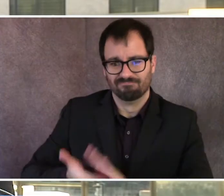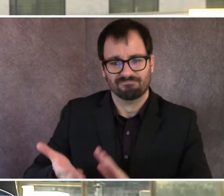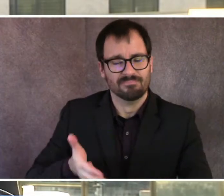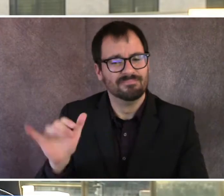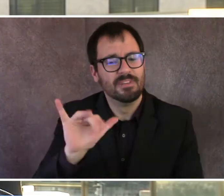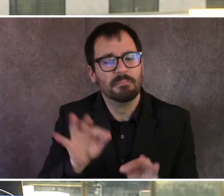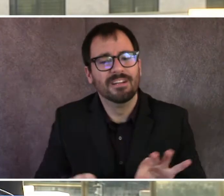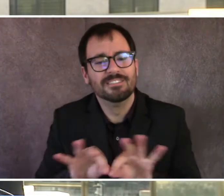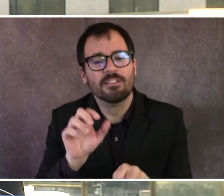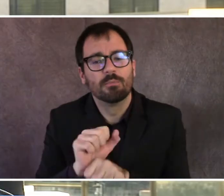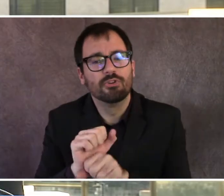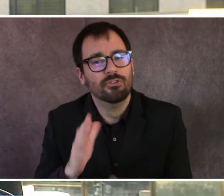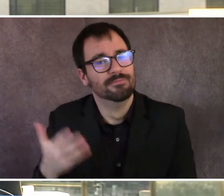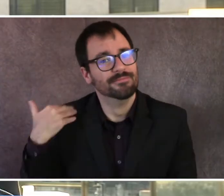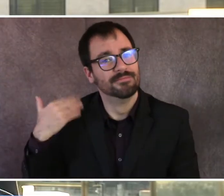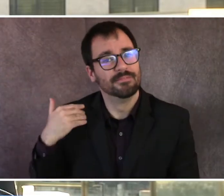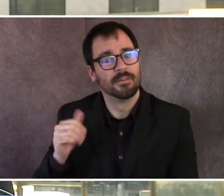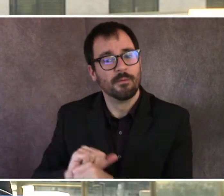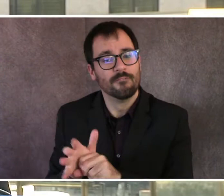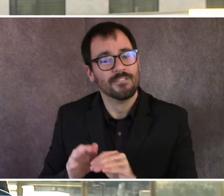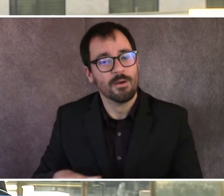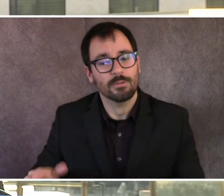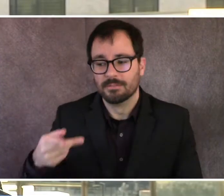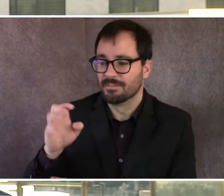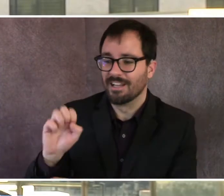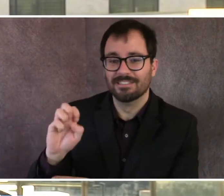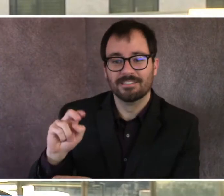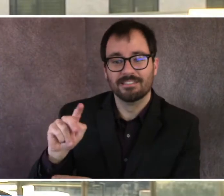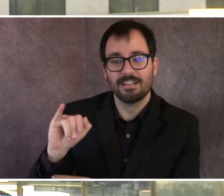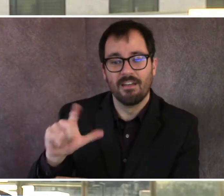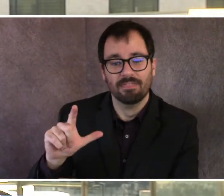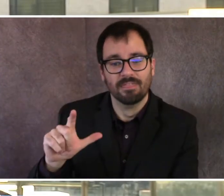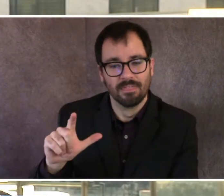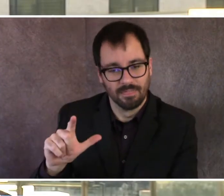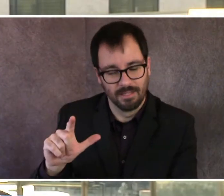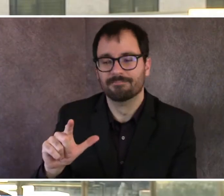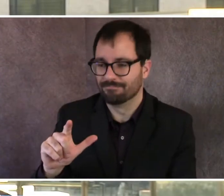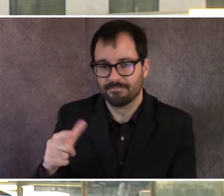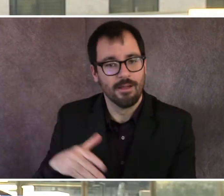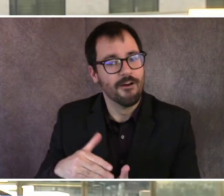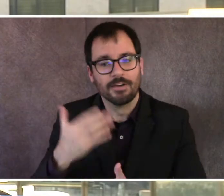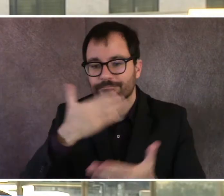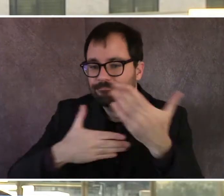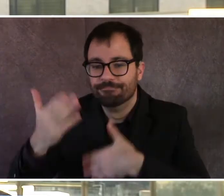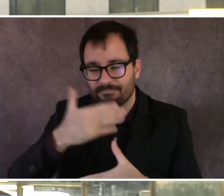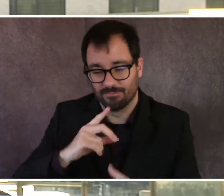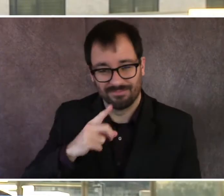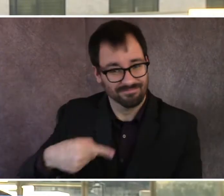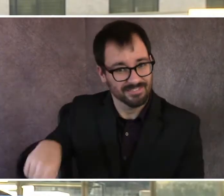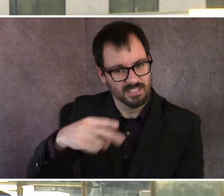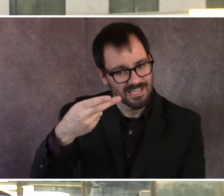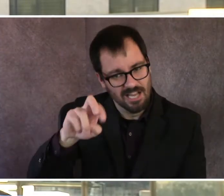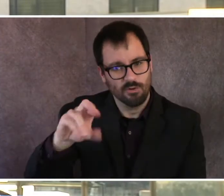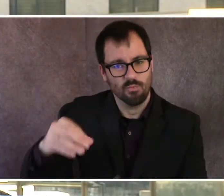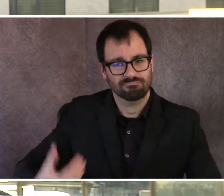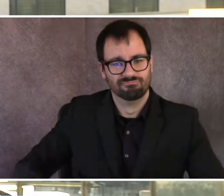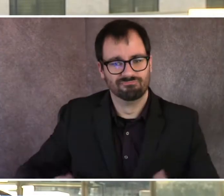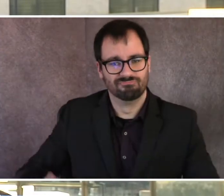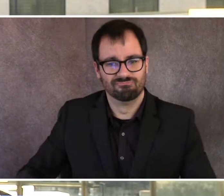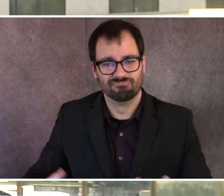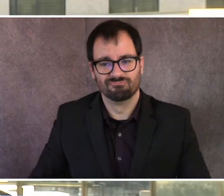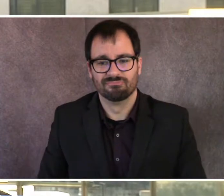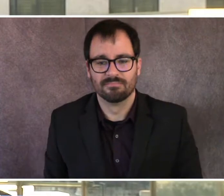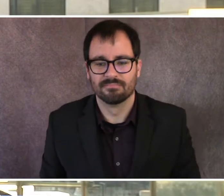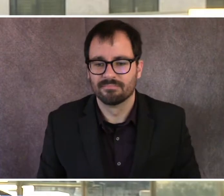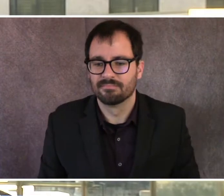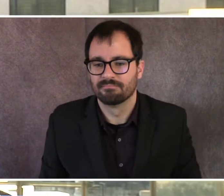understand are actually the heroes that do this work. Their work will continue across this nation until every single vote is counted. And I want to